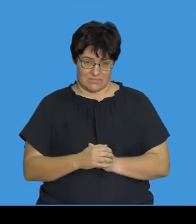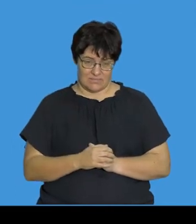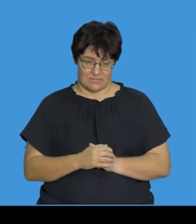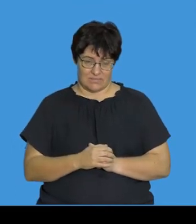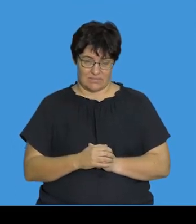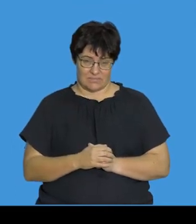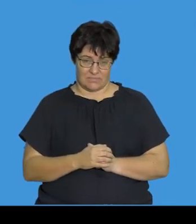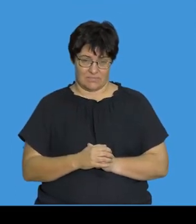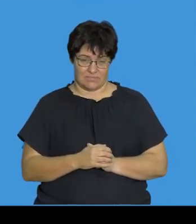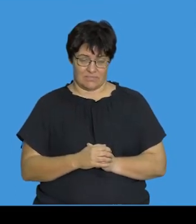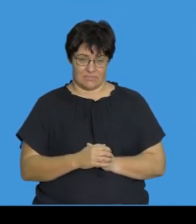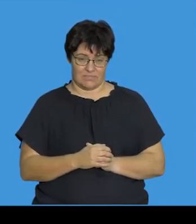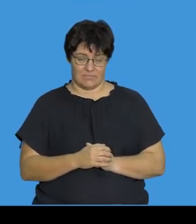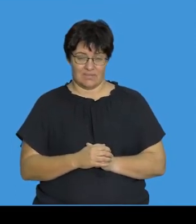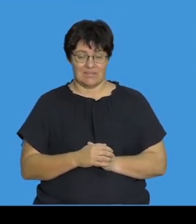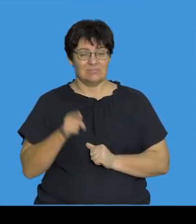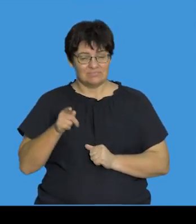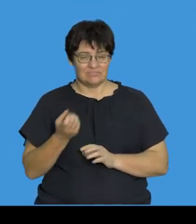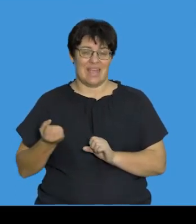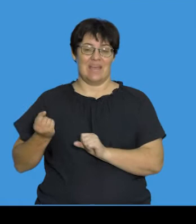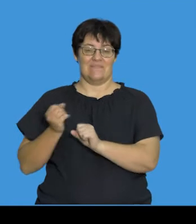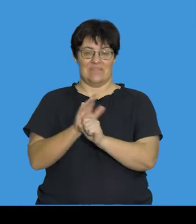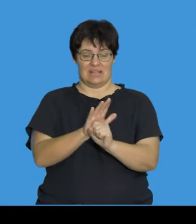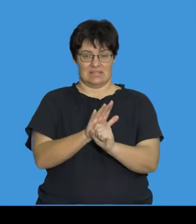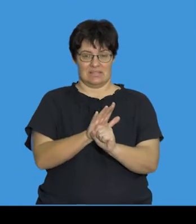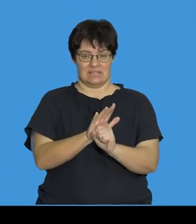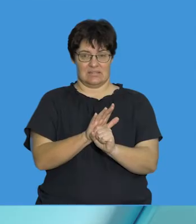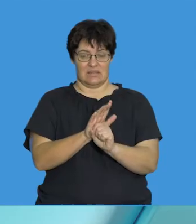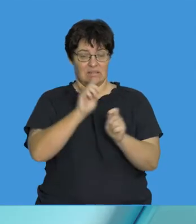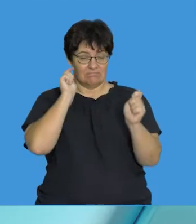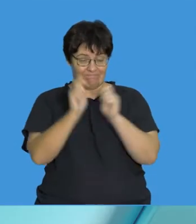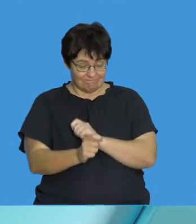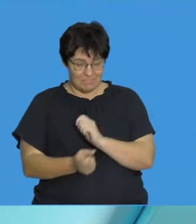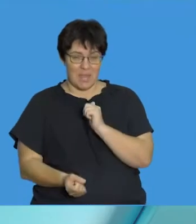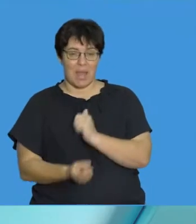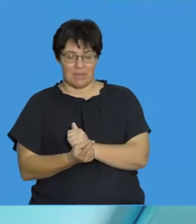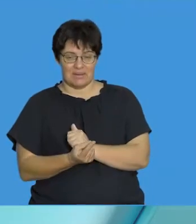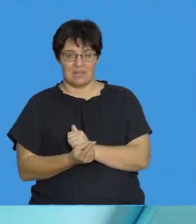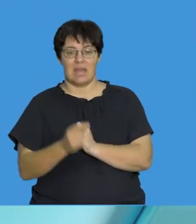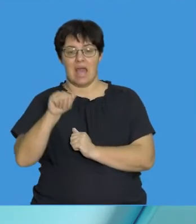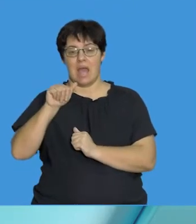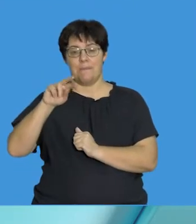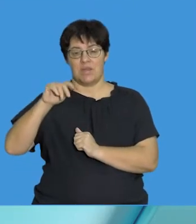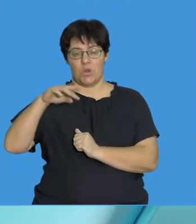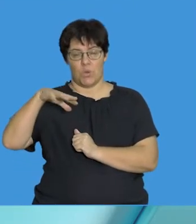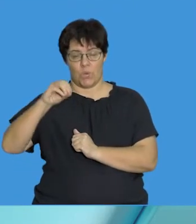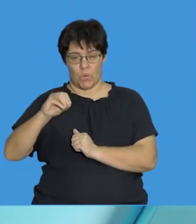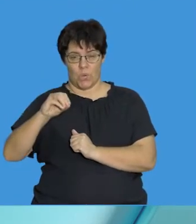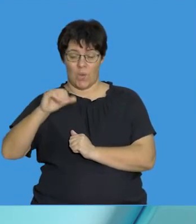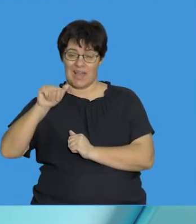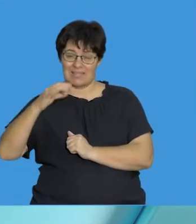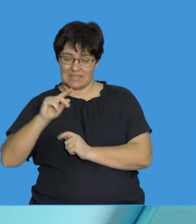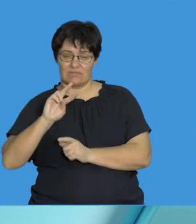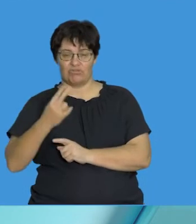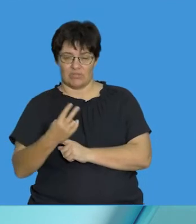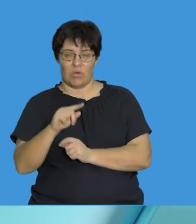now valine. And so in this case, the effect of a mutation has resulted in the amino acid being